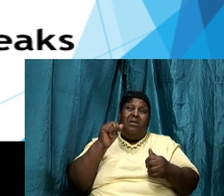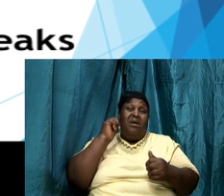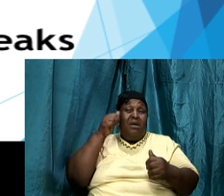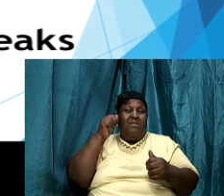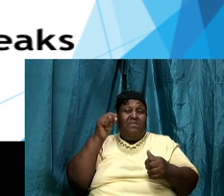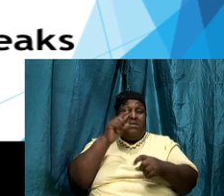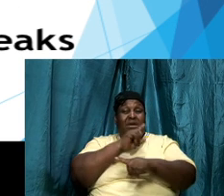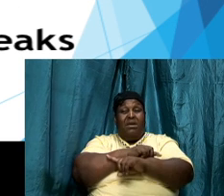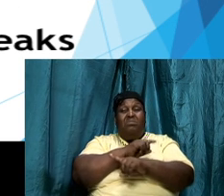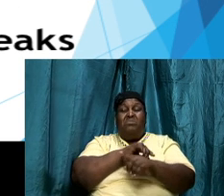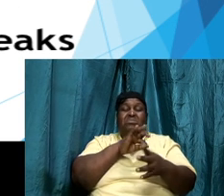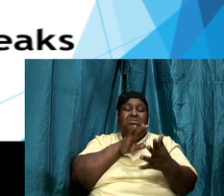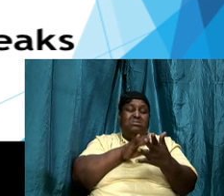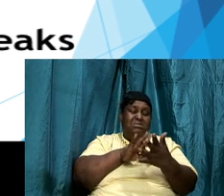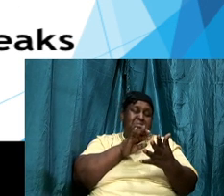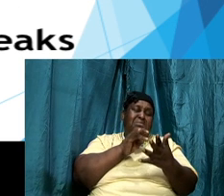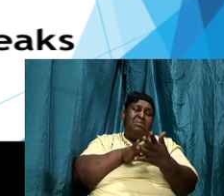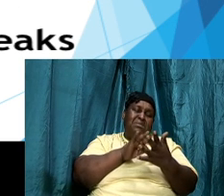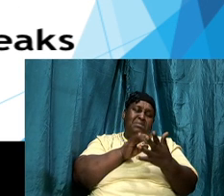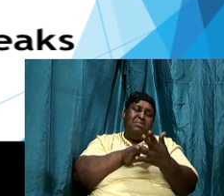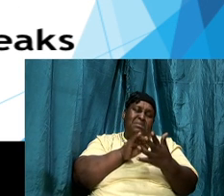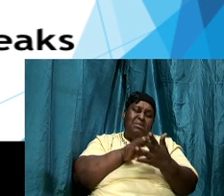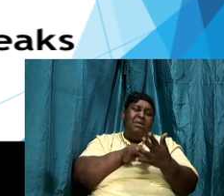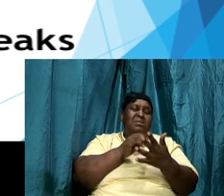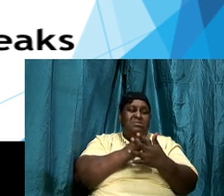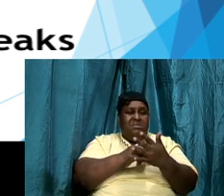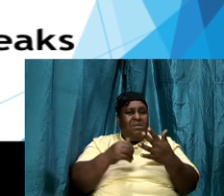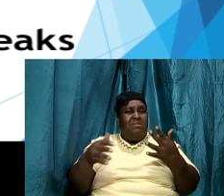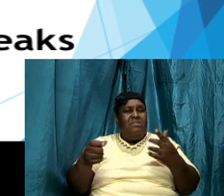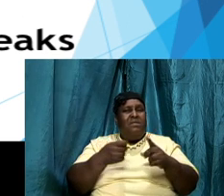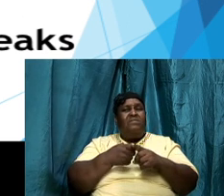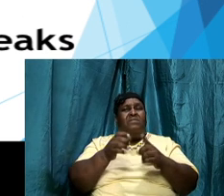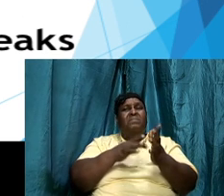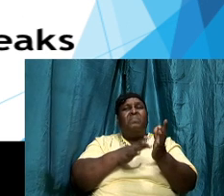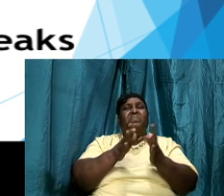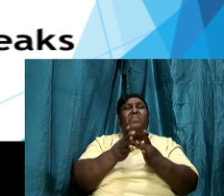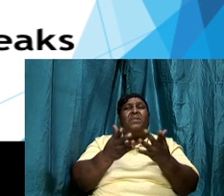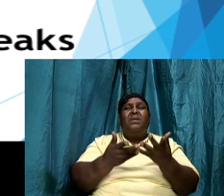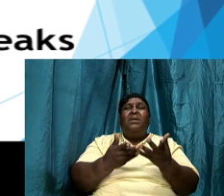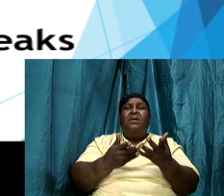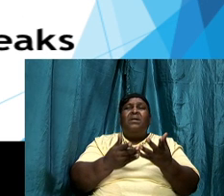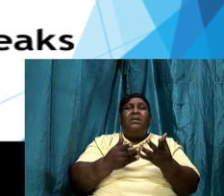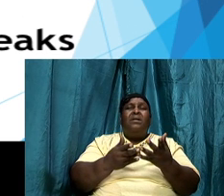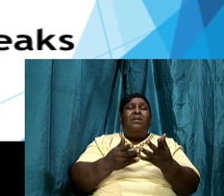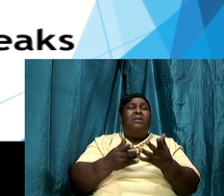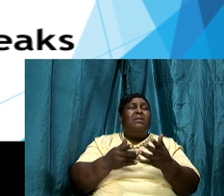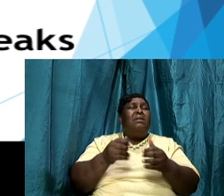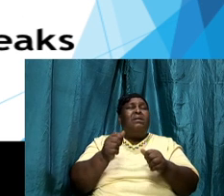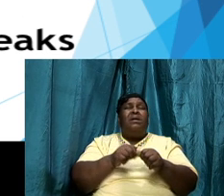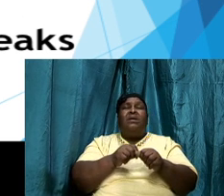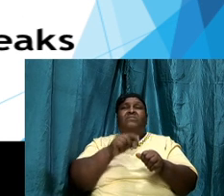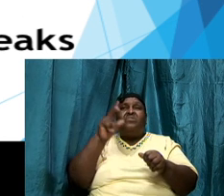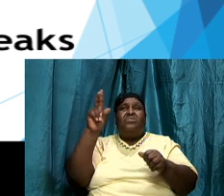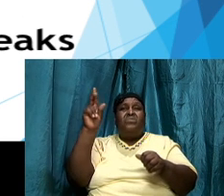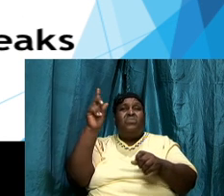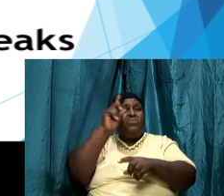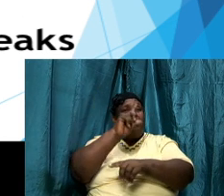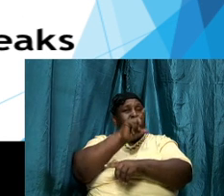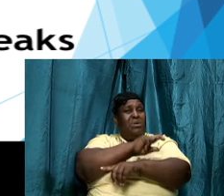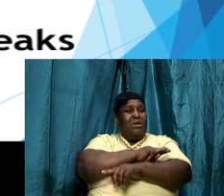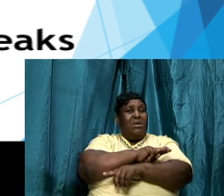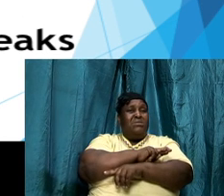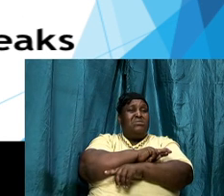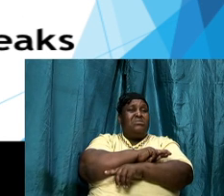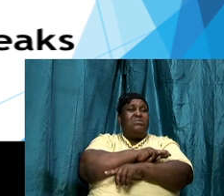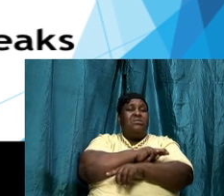let us say we study something from the book and we tell ourselves every two weeks we study something from the Bible every